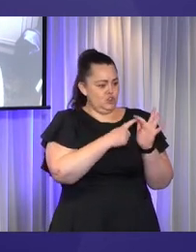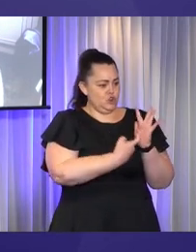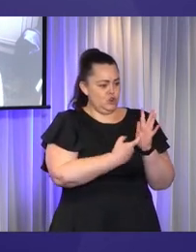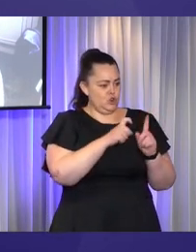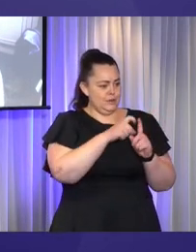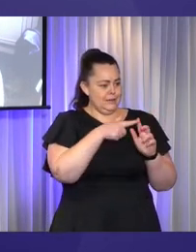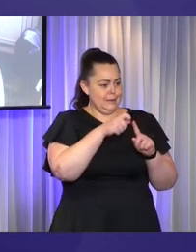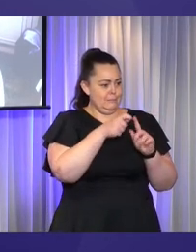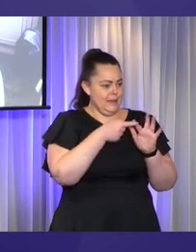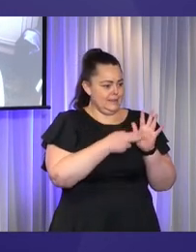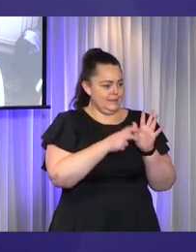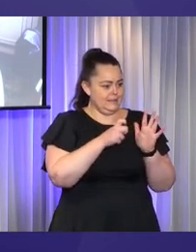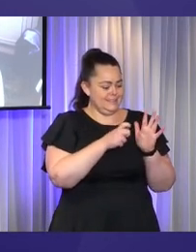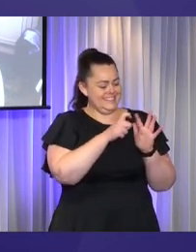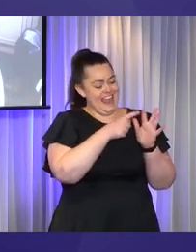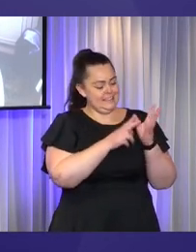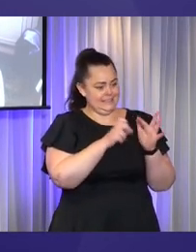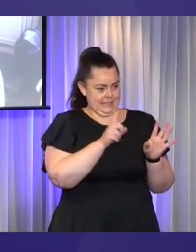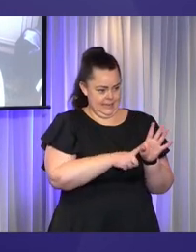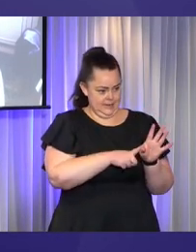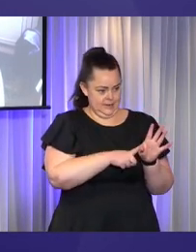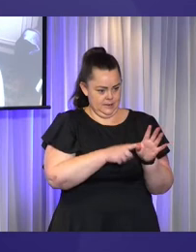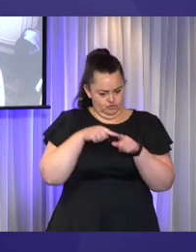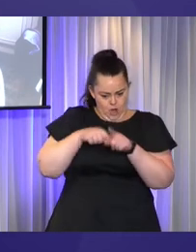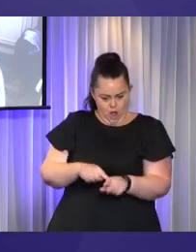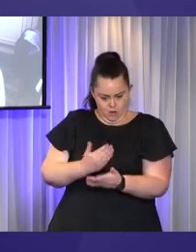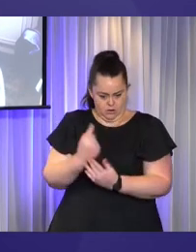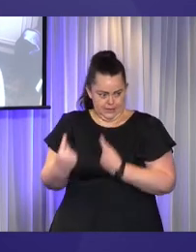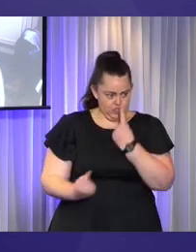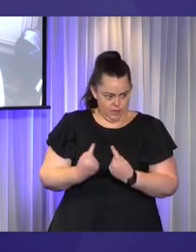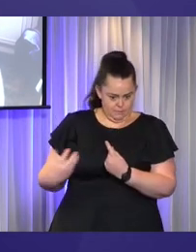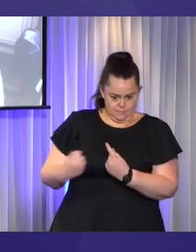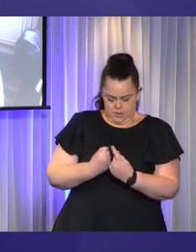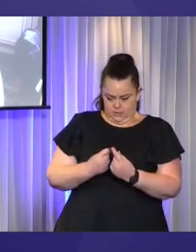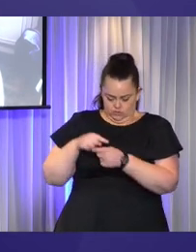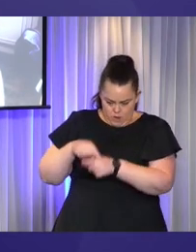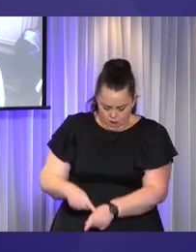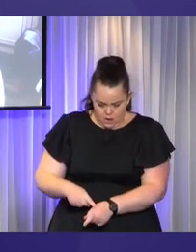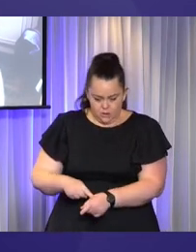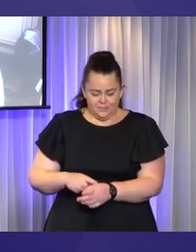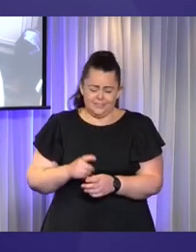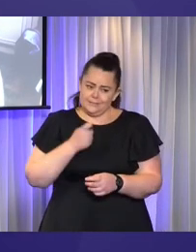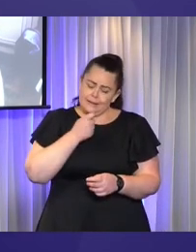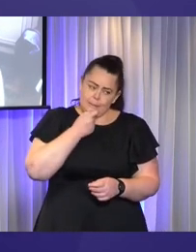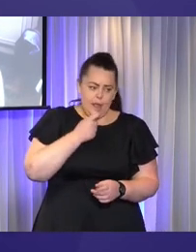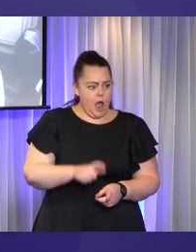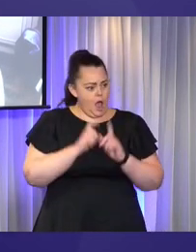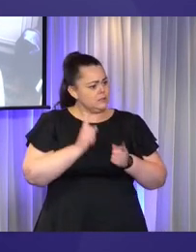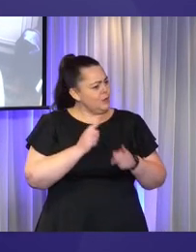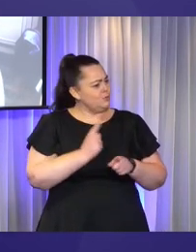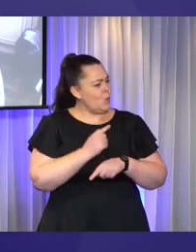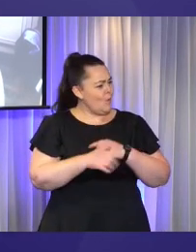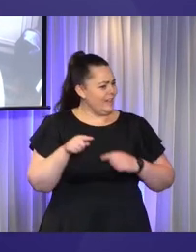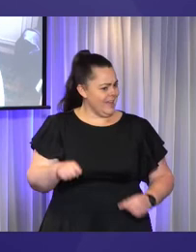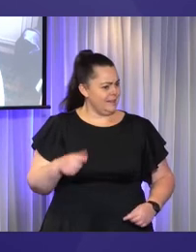But I'll put that to one side. As my son is now an adult, there are things I should no longer do, but